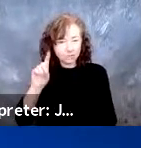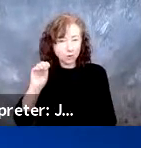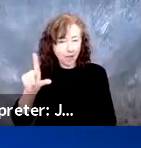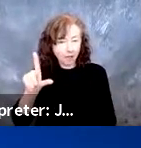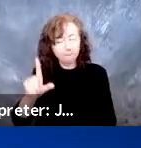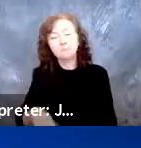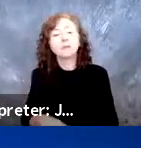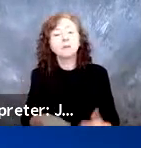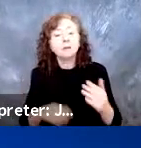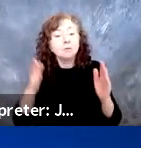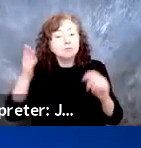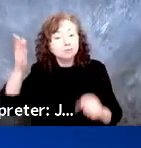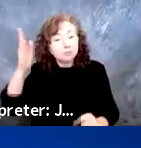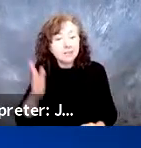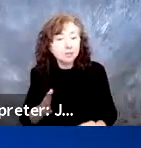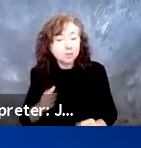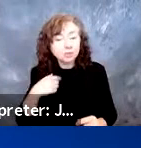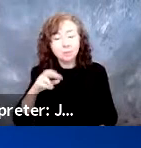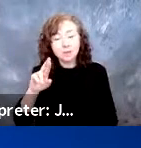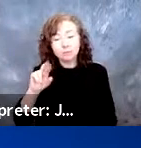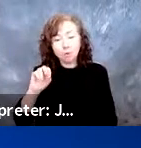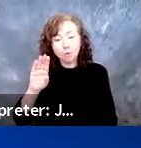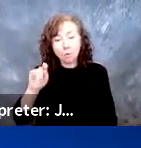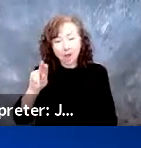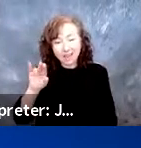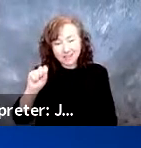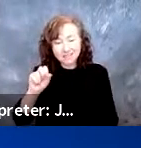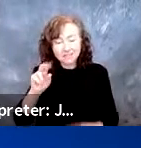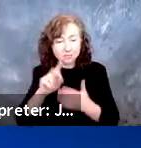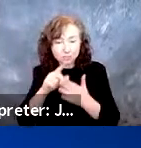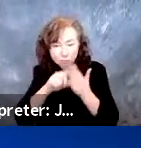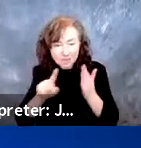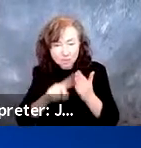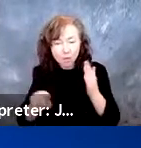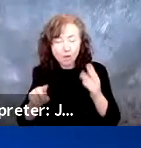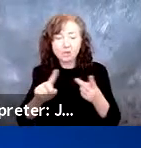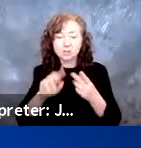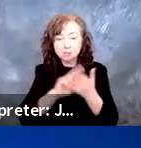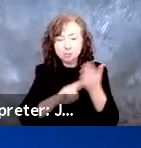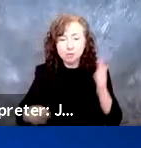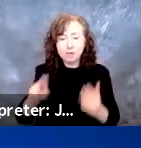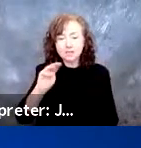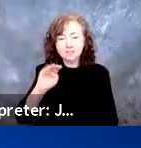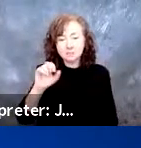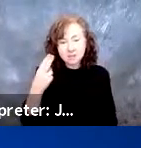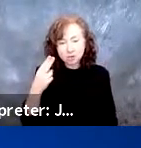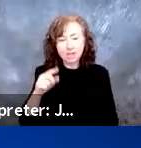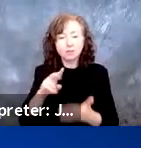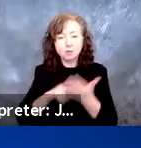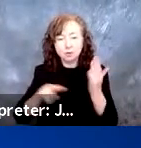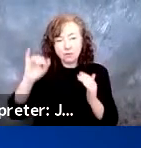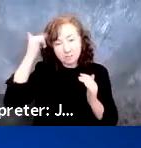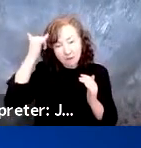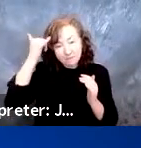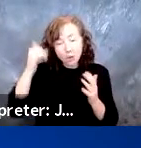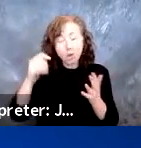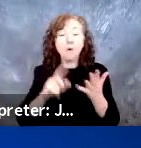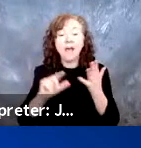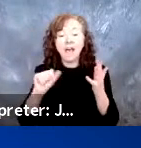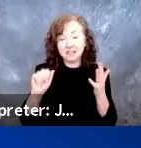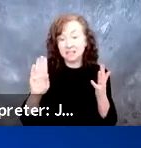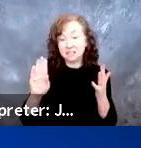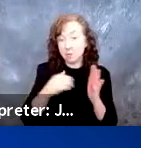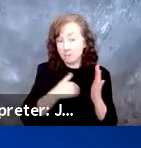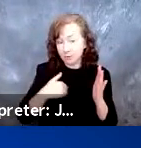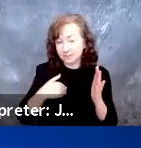U.S. Access Board, Robotics Research, the University of Michigan, and University at Buffalo. If you have not already done so, please